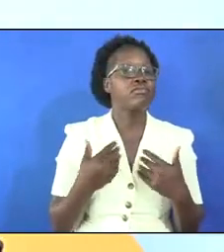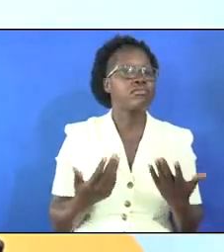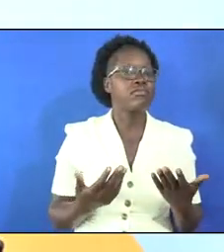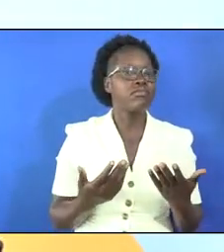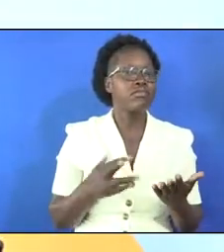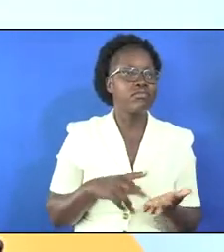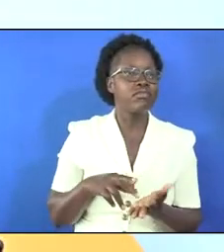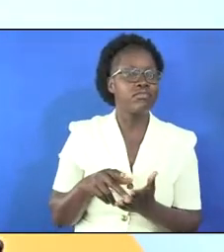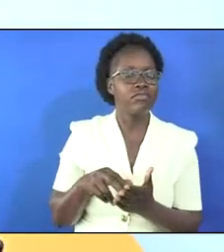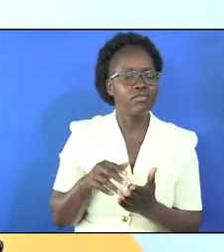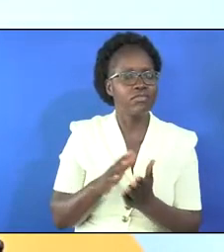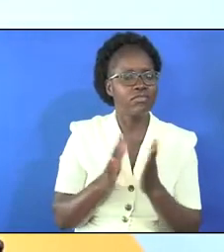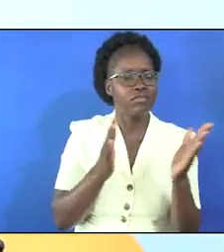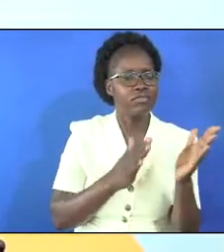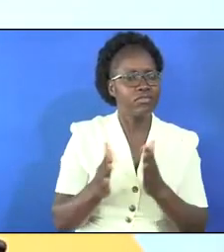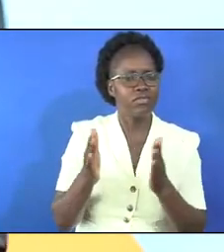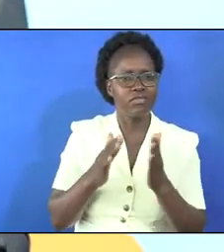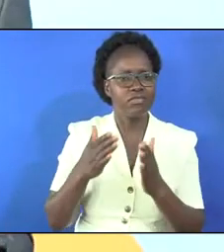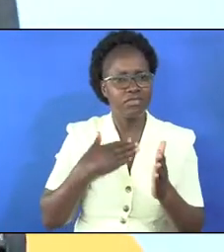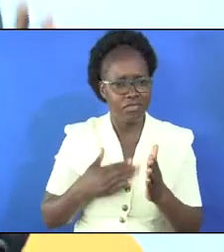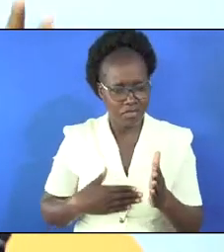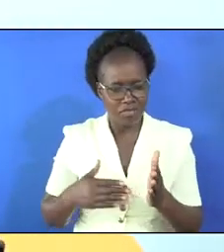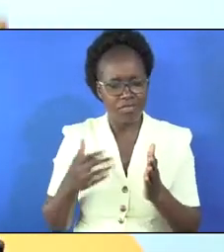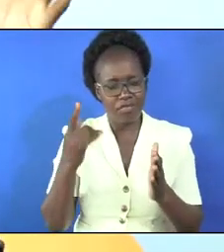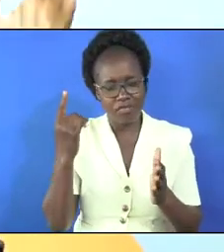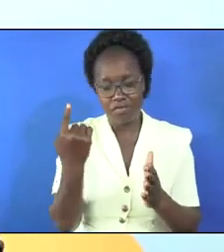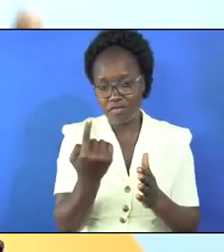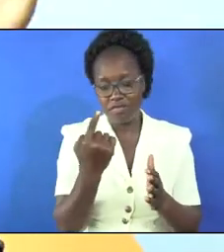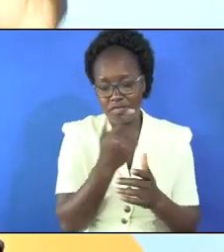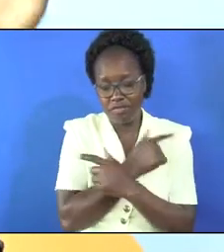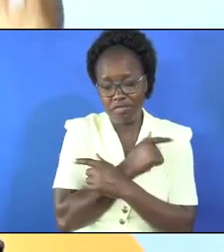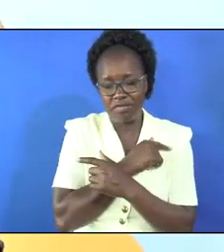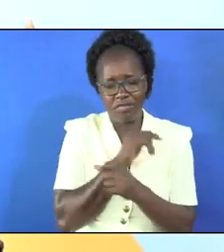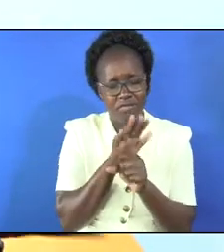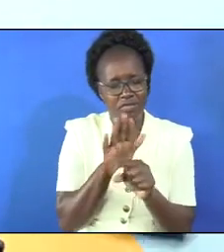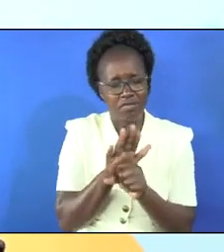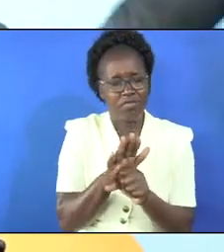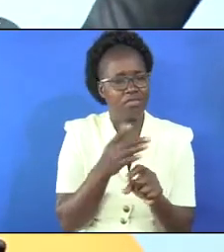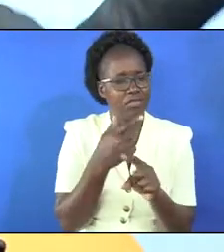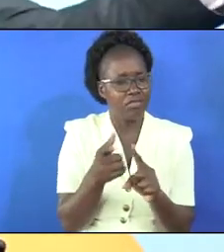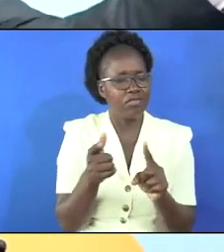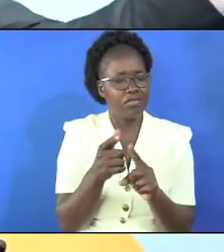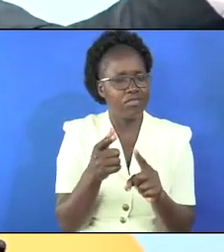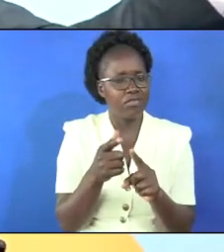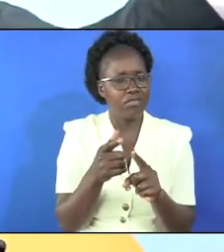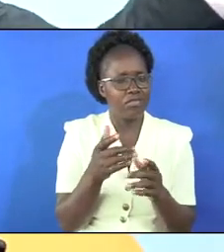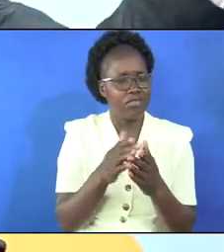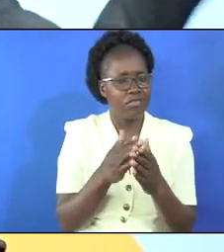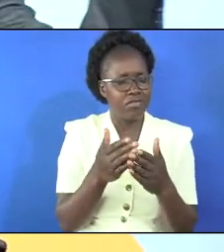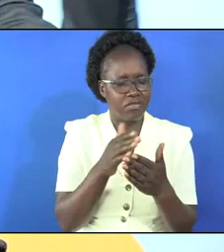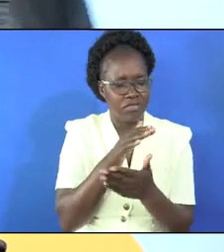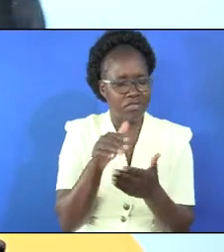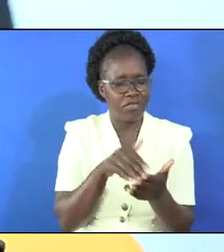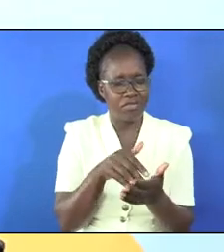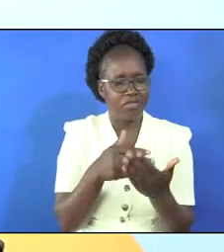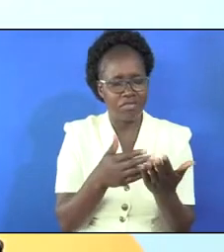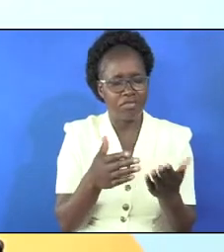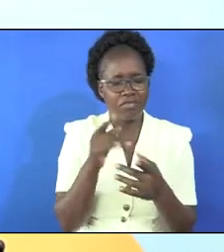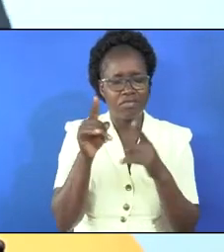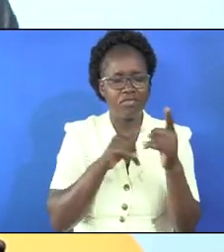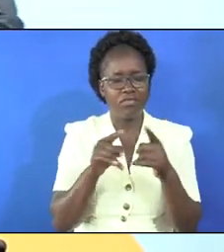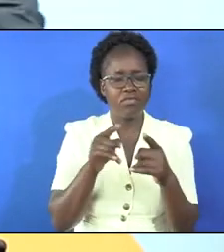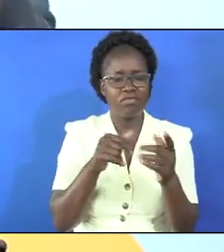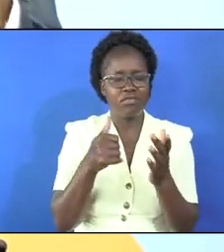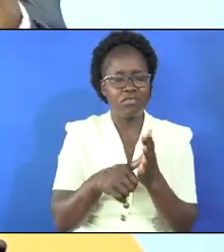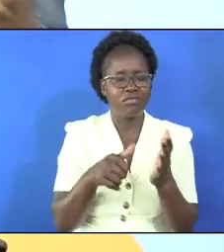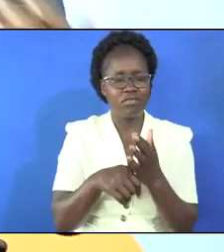they are walking to prepare the body of the one they loved so much but right in the midst of the journey